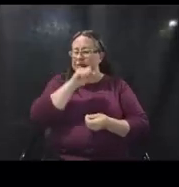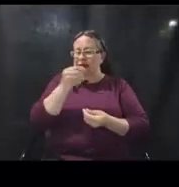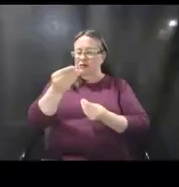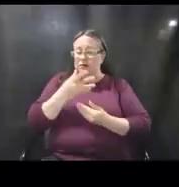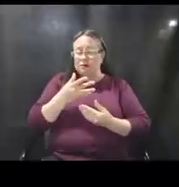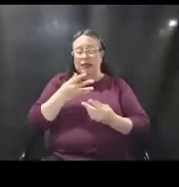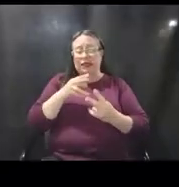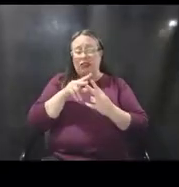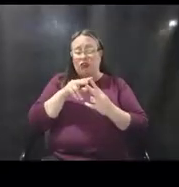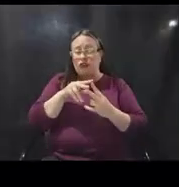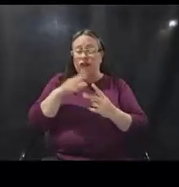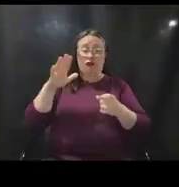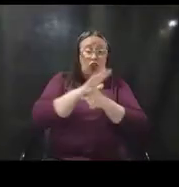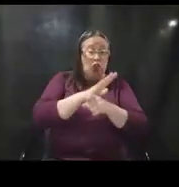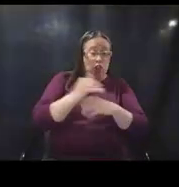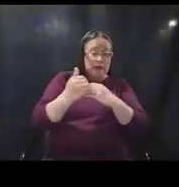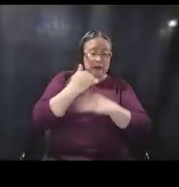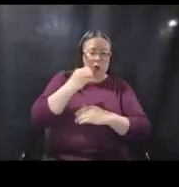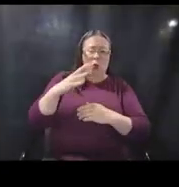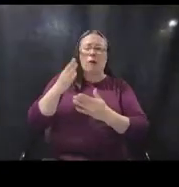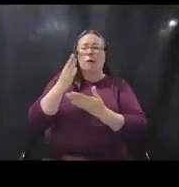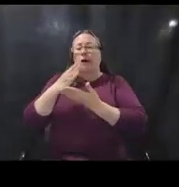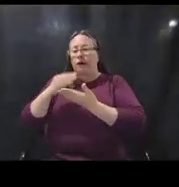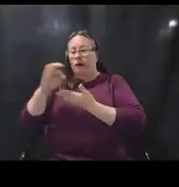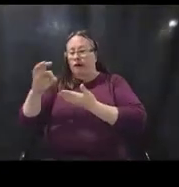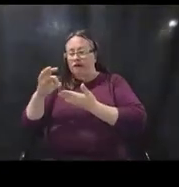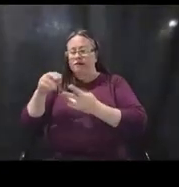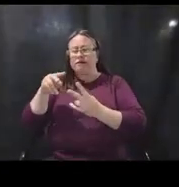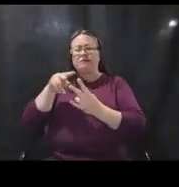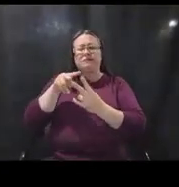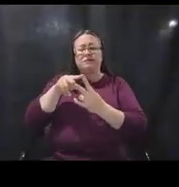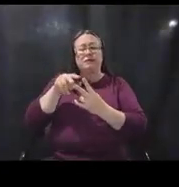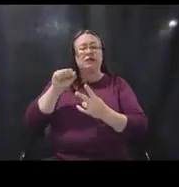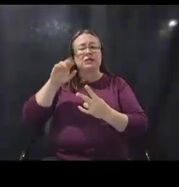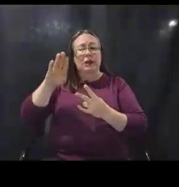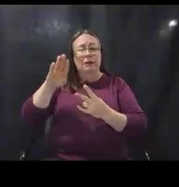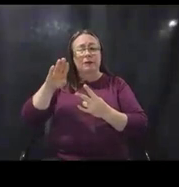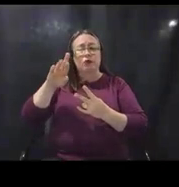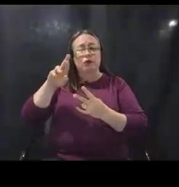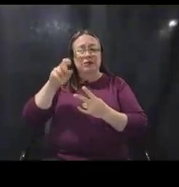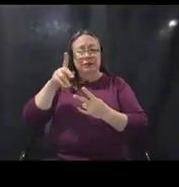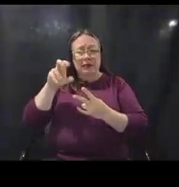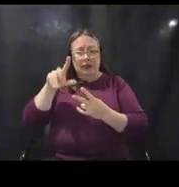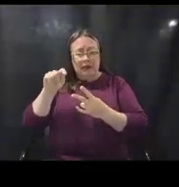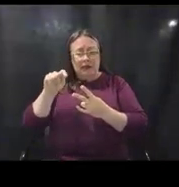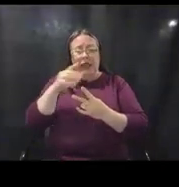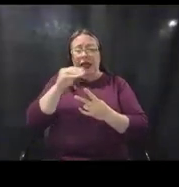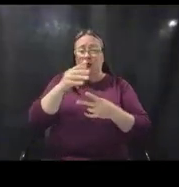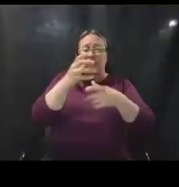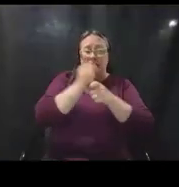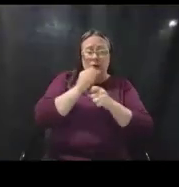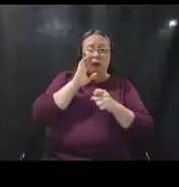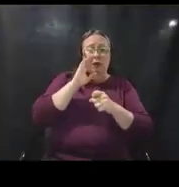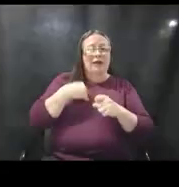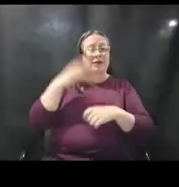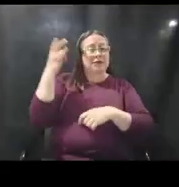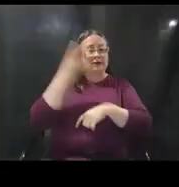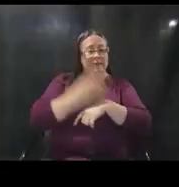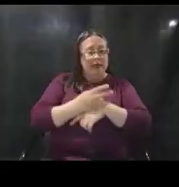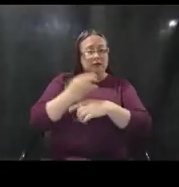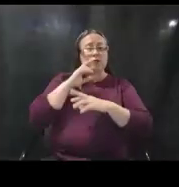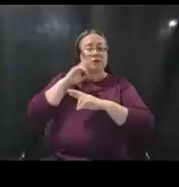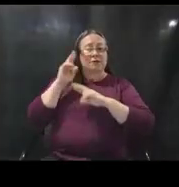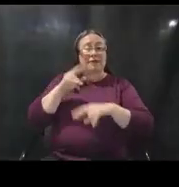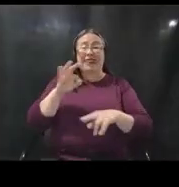entire submission or a component of it. And recipients and sub-recipients will have seven days to respond to that RFI. If we